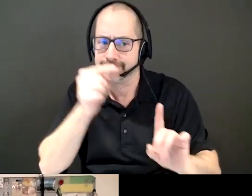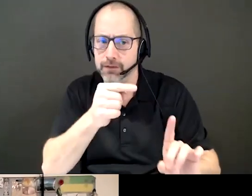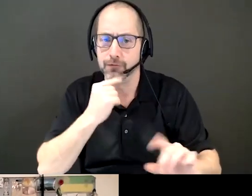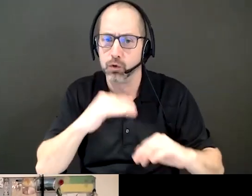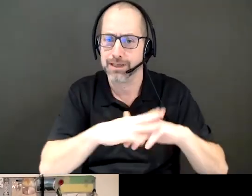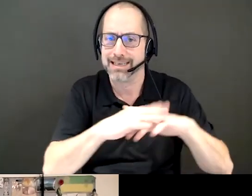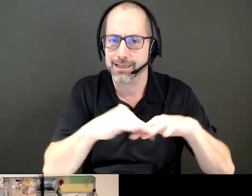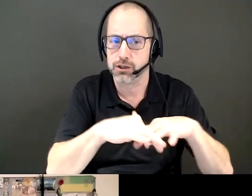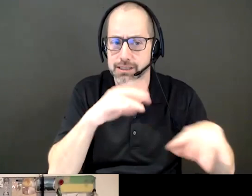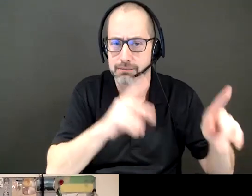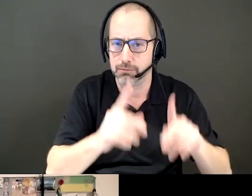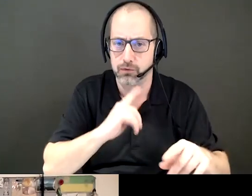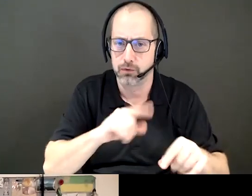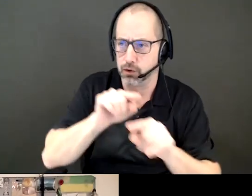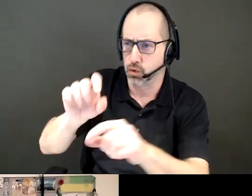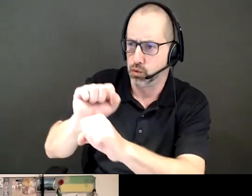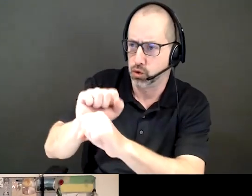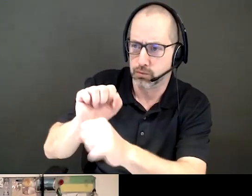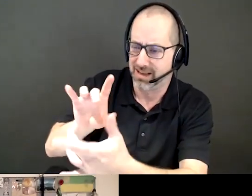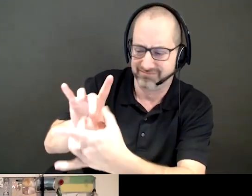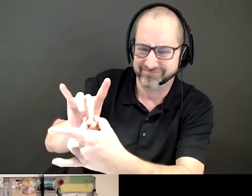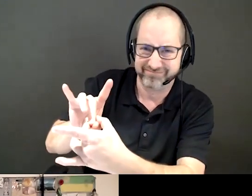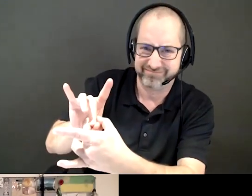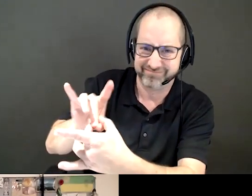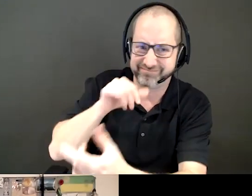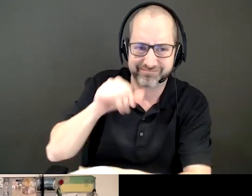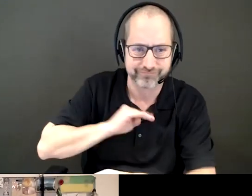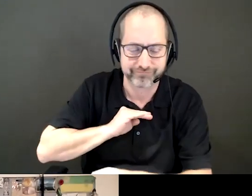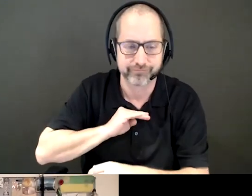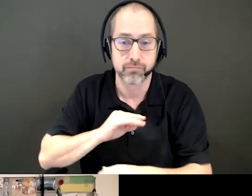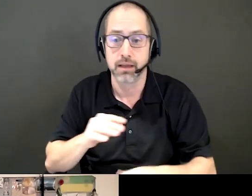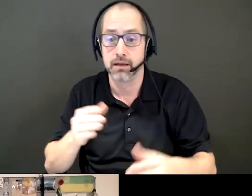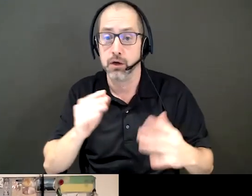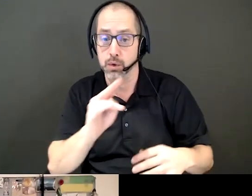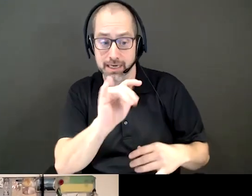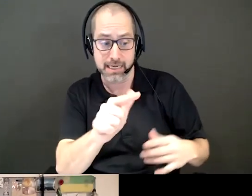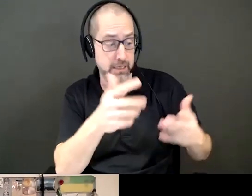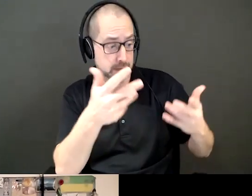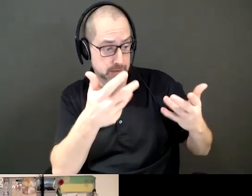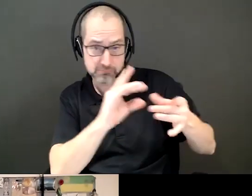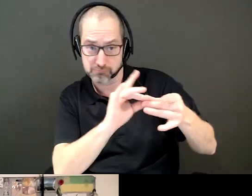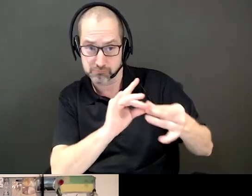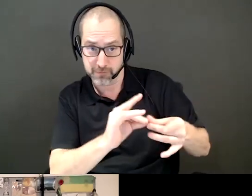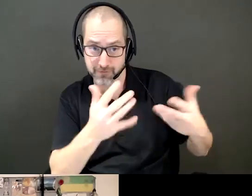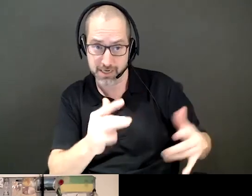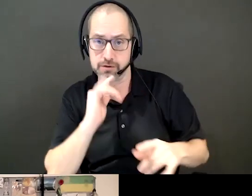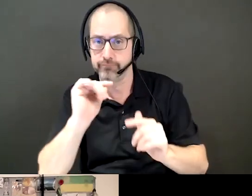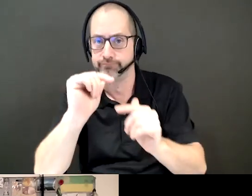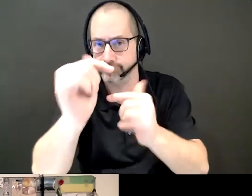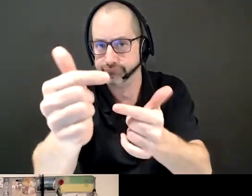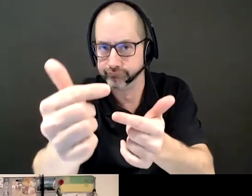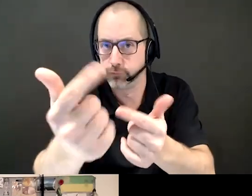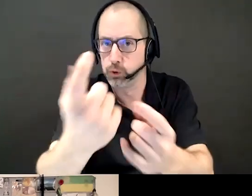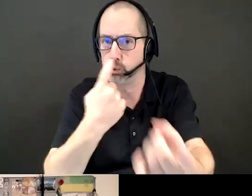in the workplace and beyond. And when Neil's done, we're going to open it up for a Q&A, and I'll moderate that so